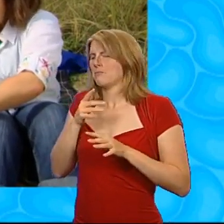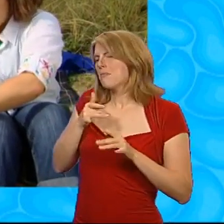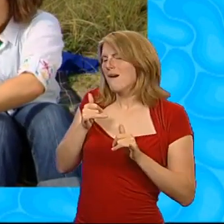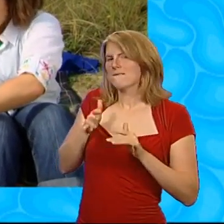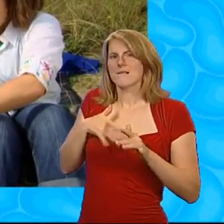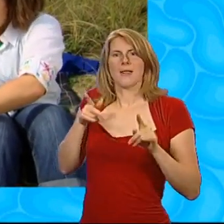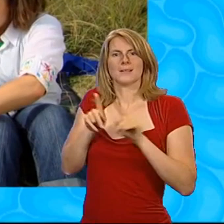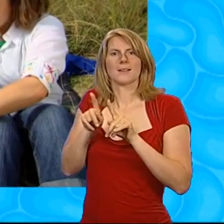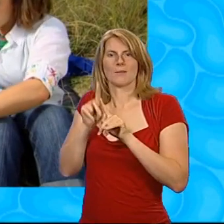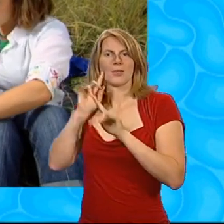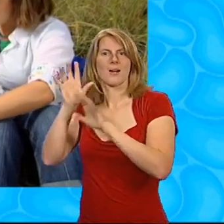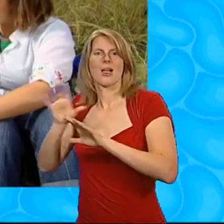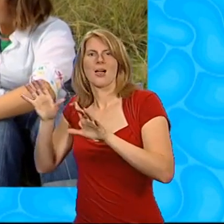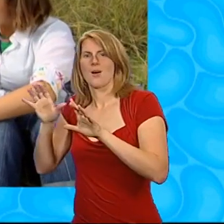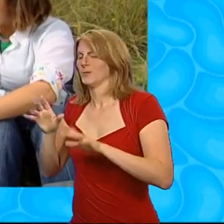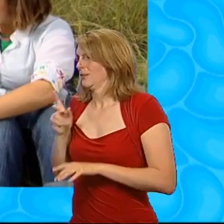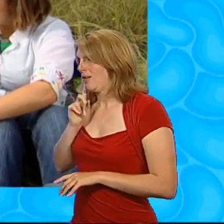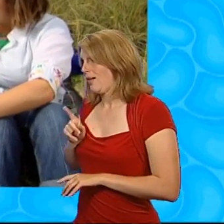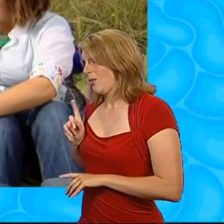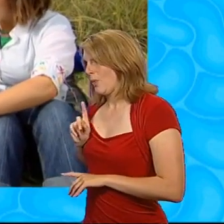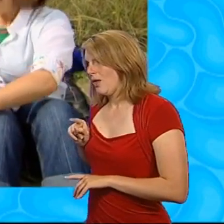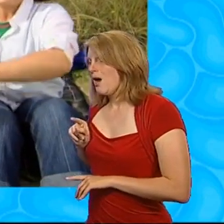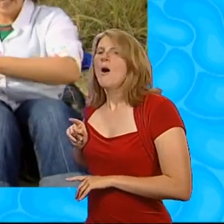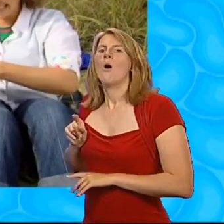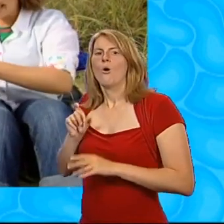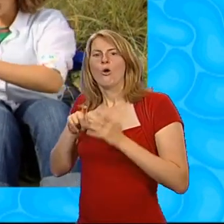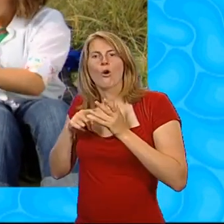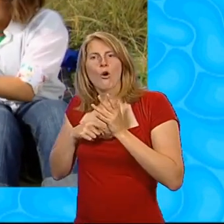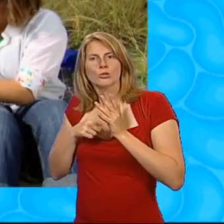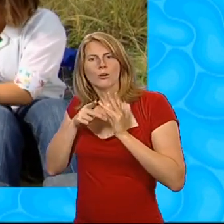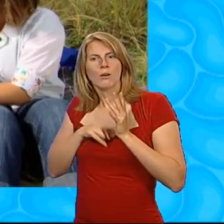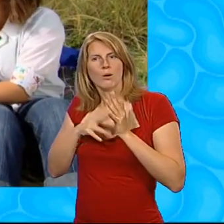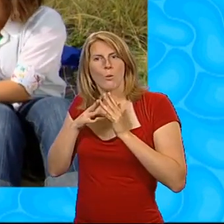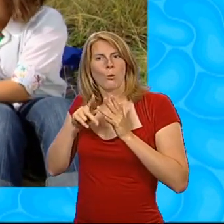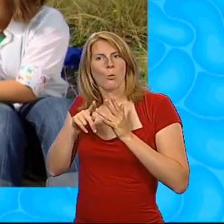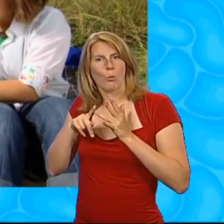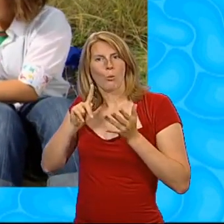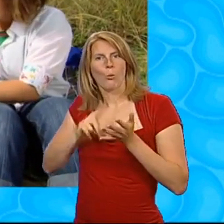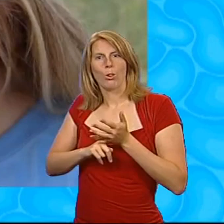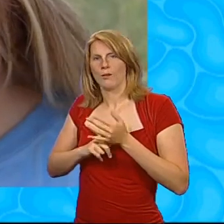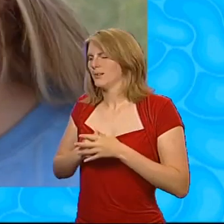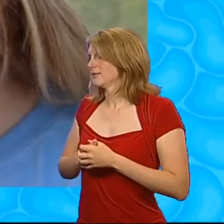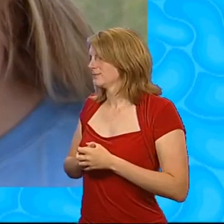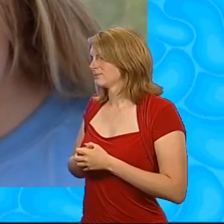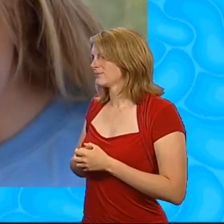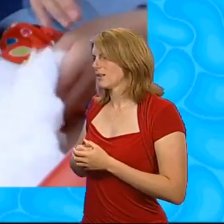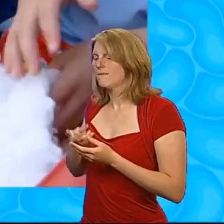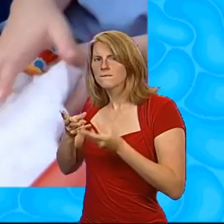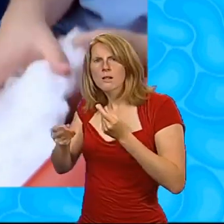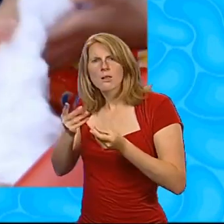Here we have... What's that? A cotton wool. Yes, it is. Have a feel and tell me what it feels like.